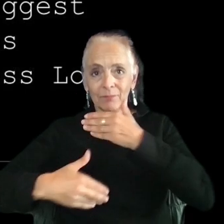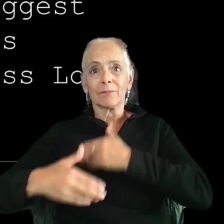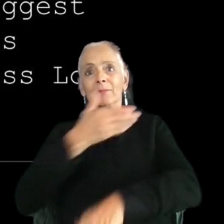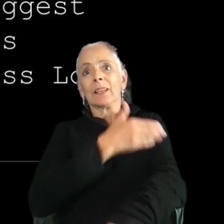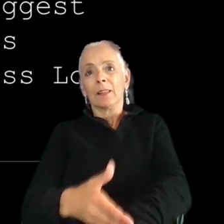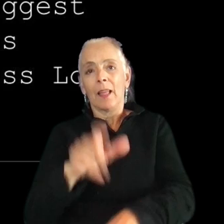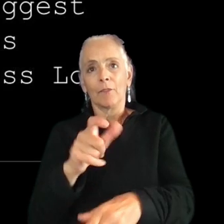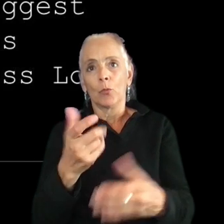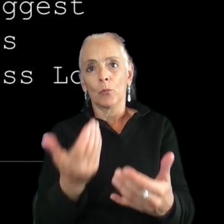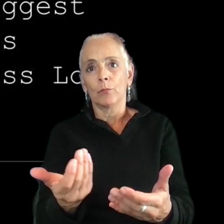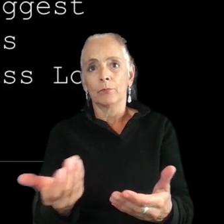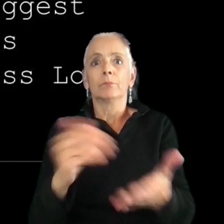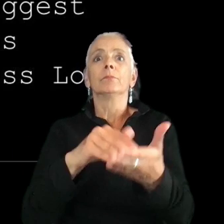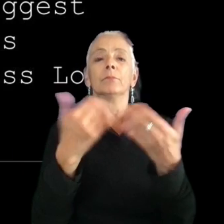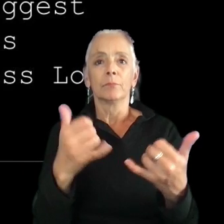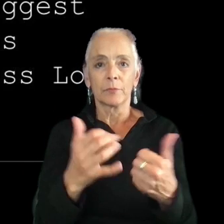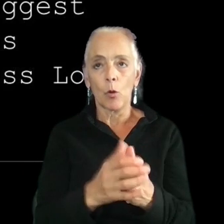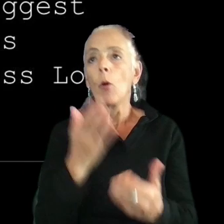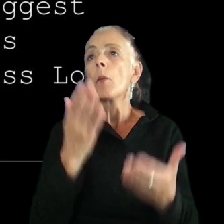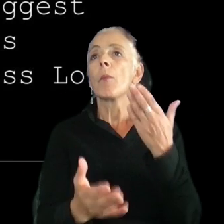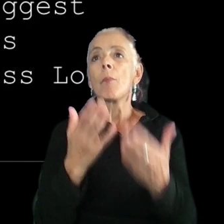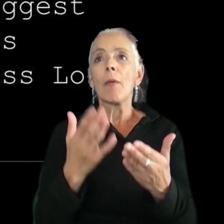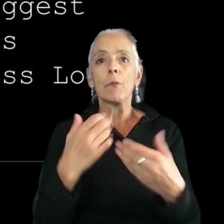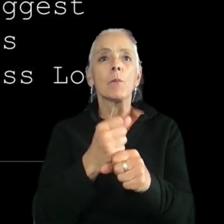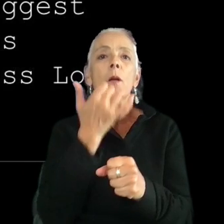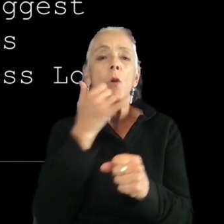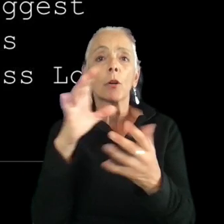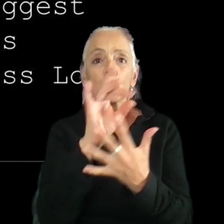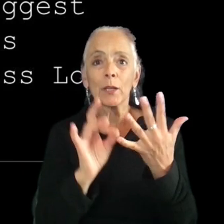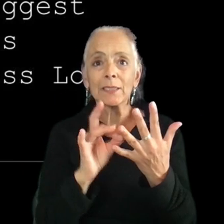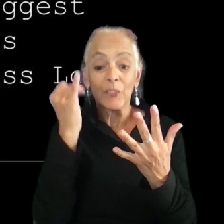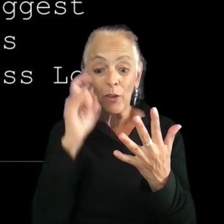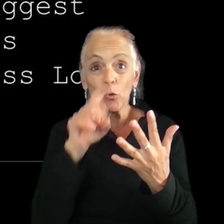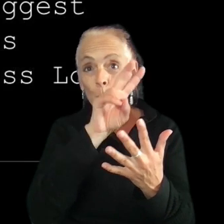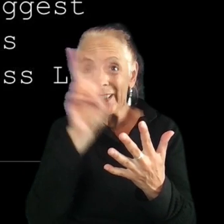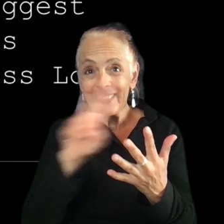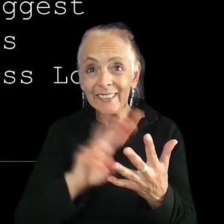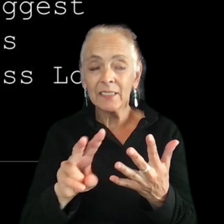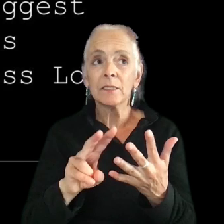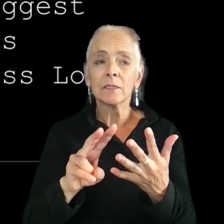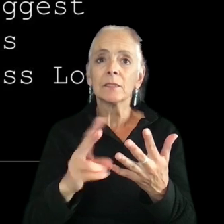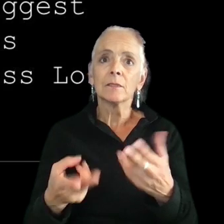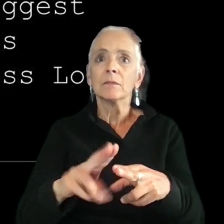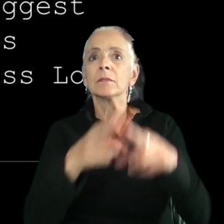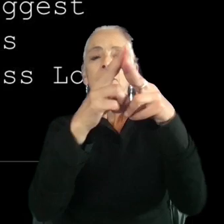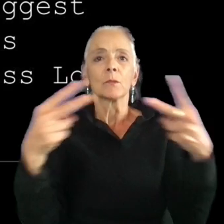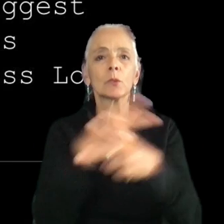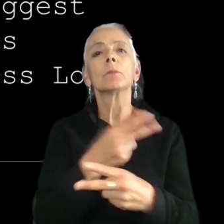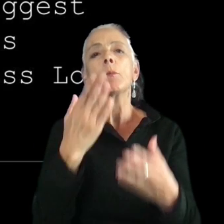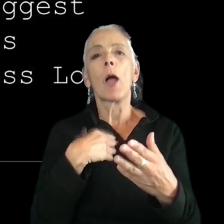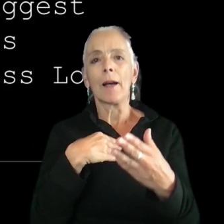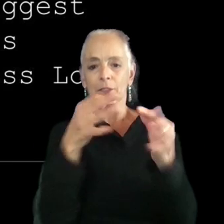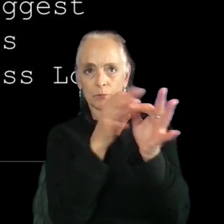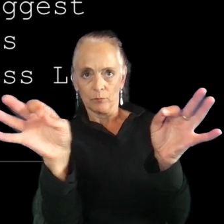games that you make wrong choices in, especially if you have to read, it gets compounded. So let's say that perhaps you have a prompt on screen